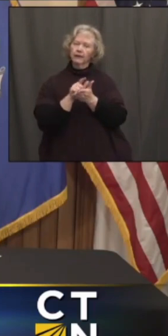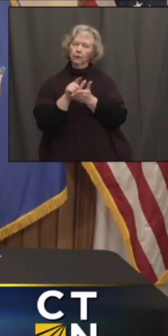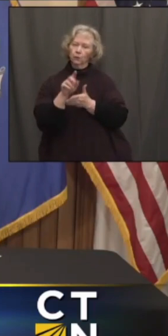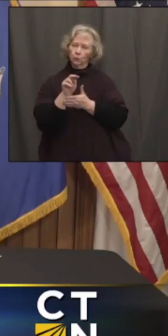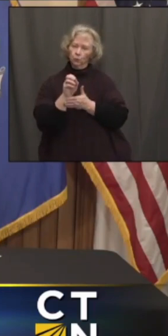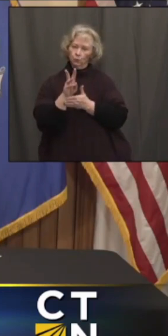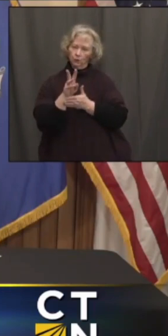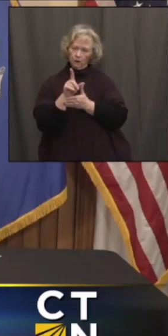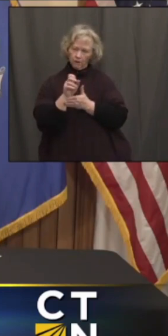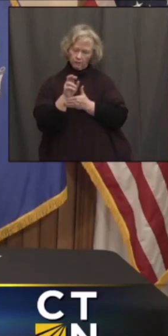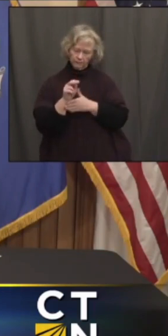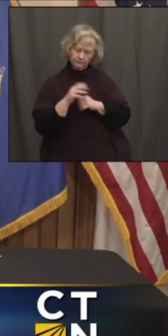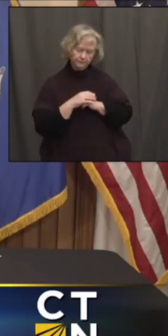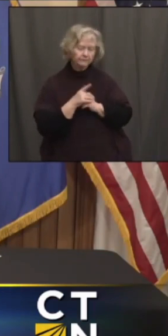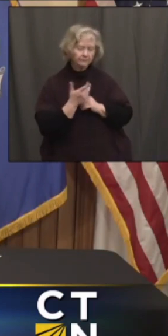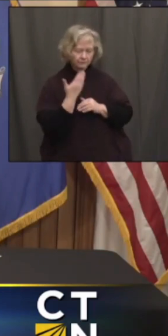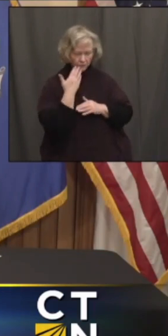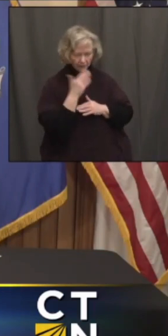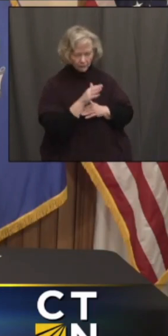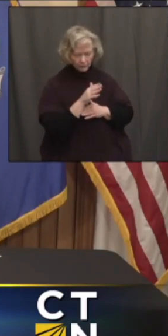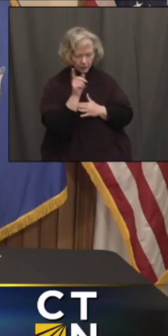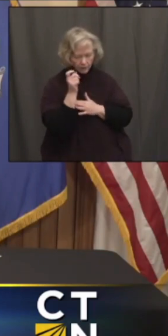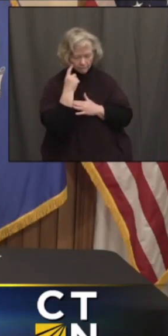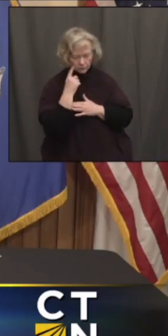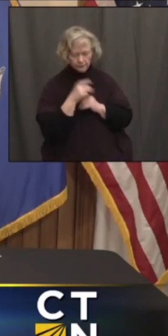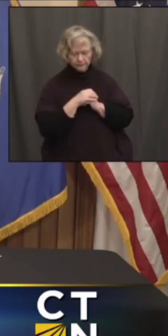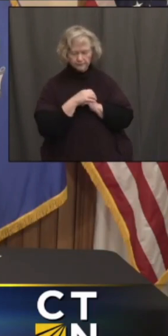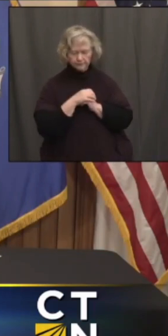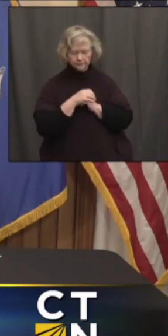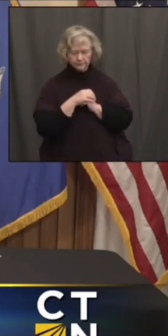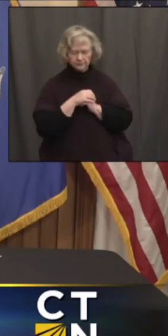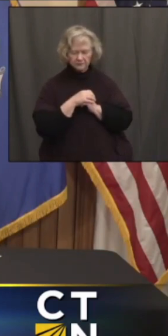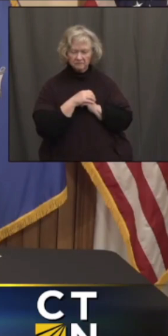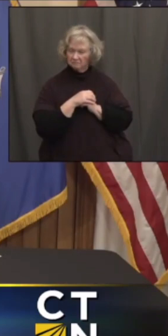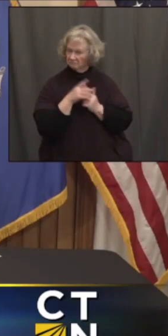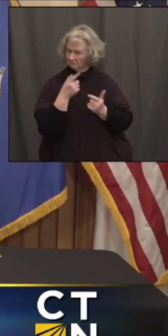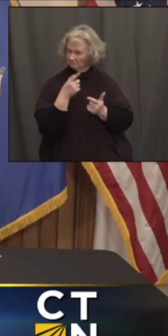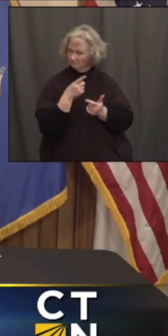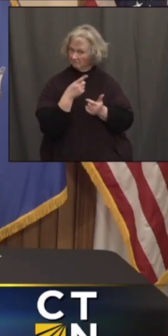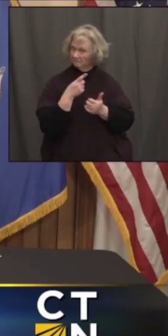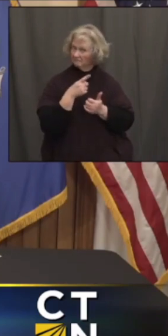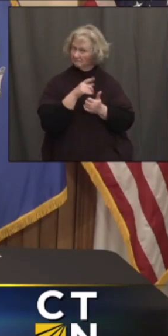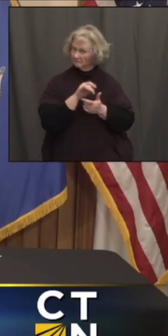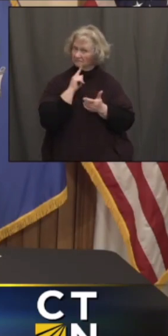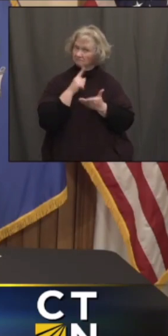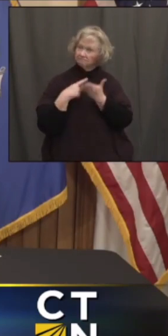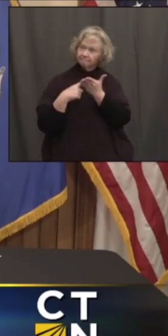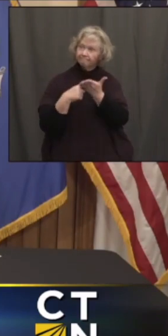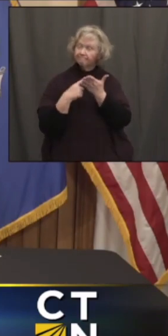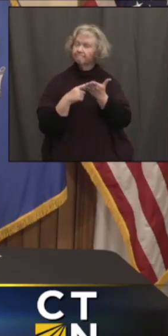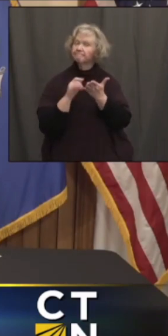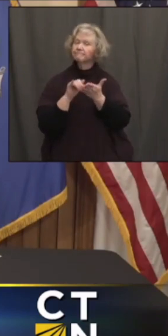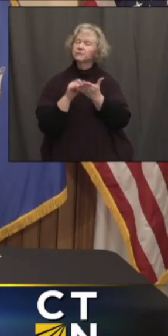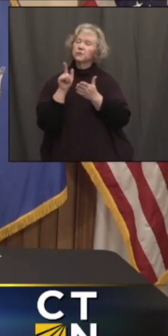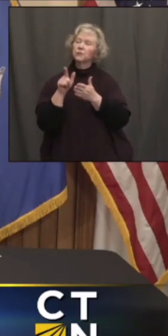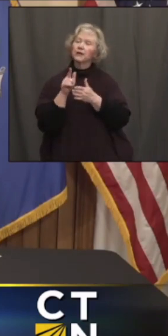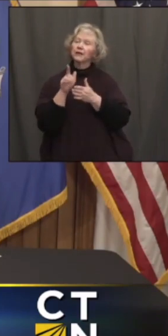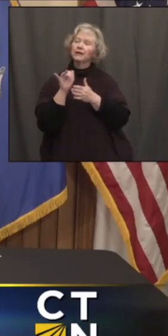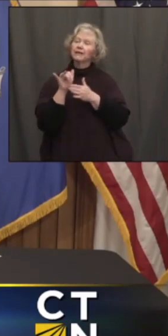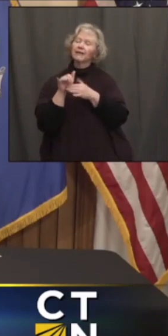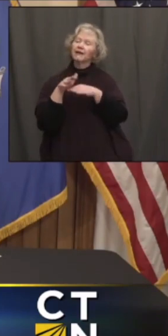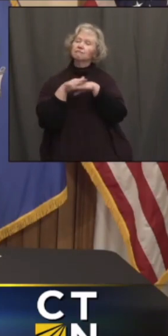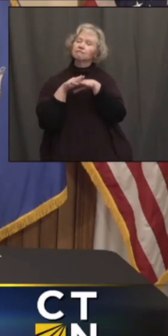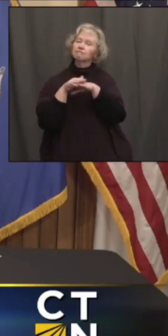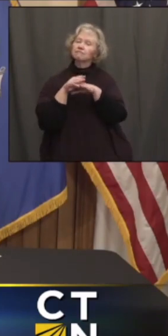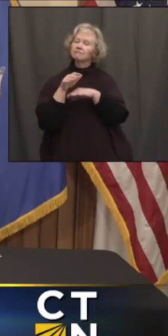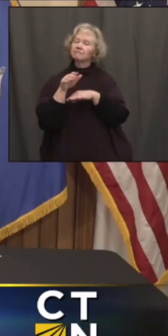Good afternoon. Governor, wanted to ask if talks have continued with the Mash and Tuckets regarding the gaming agreement.